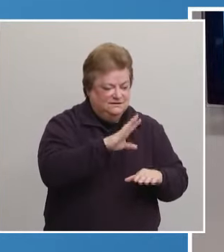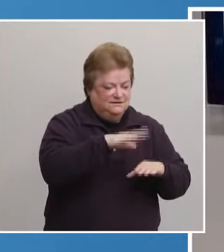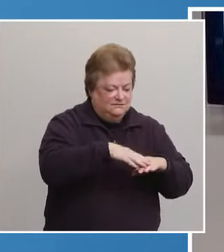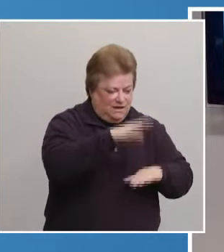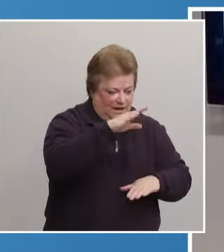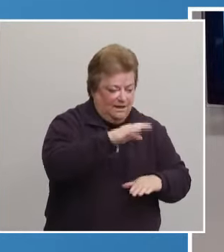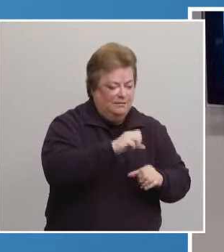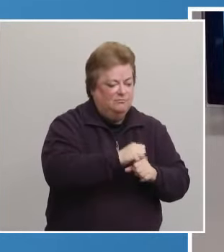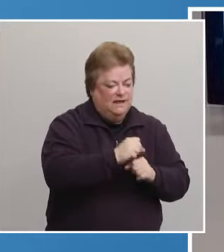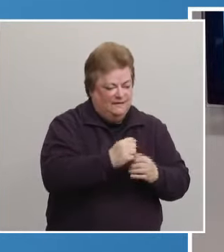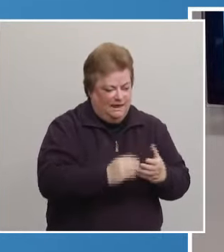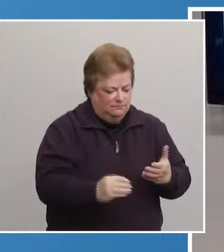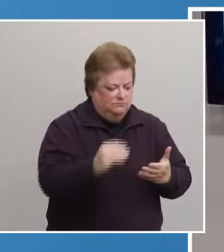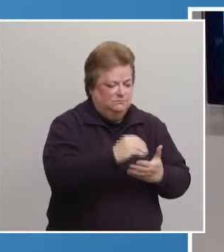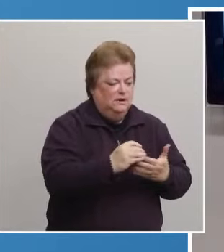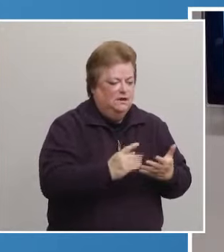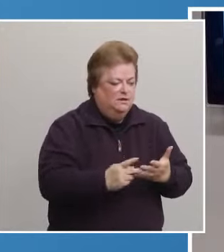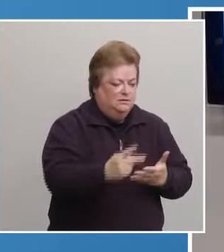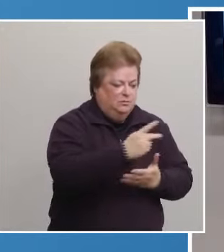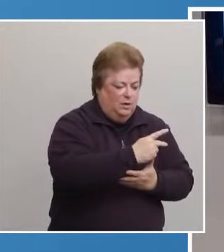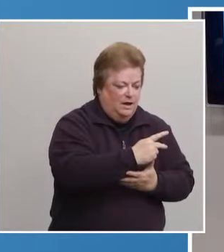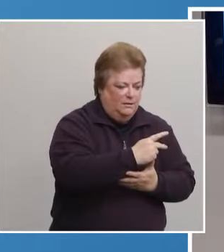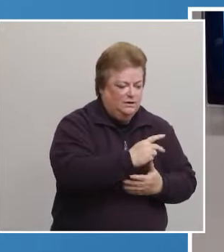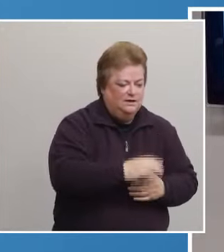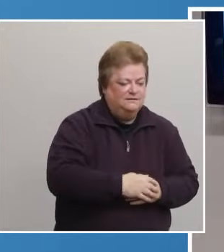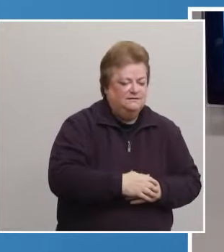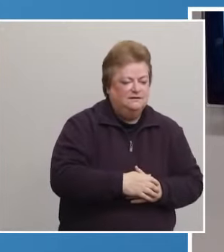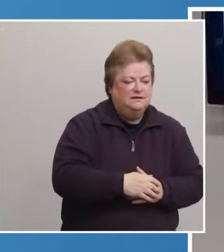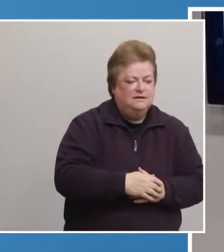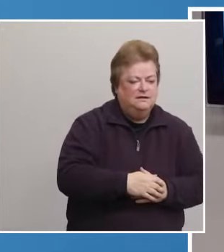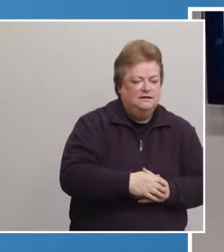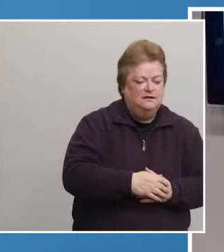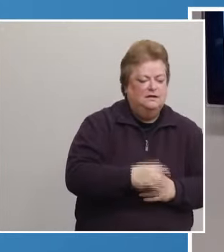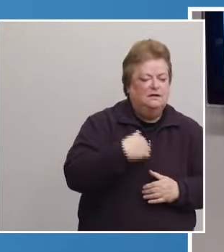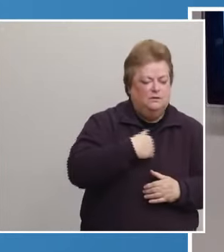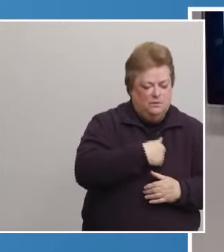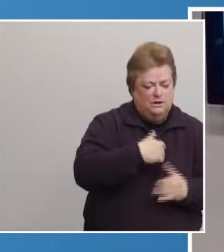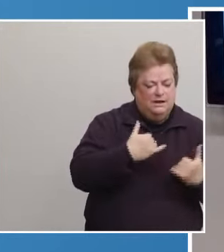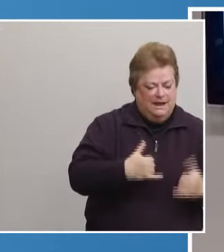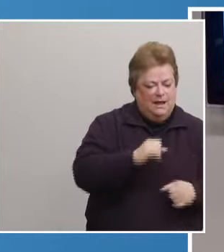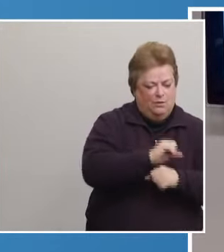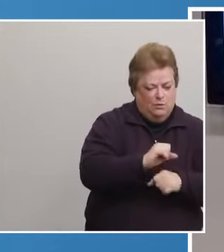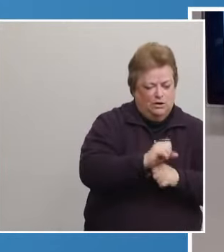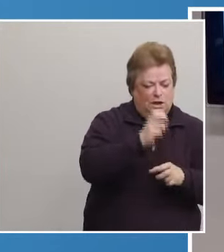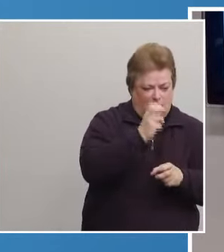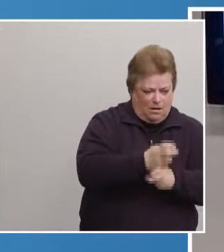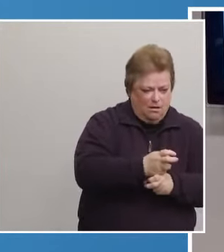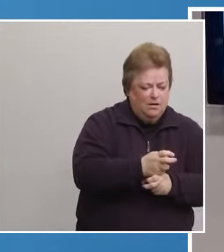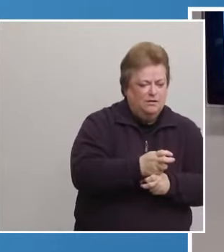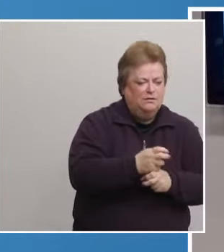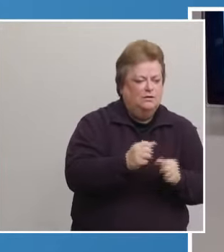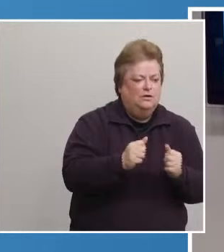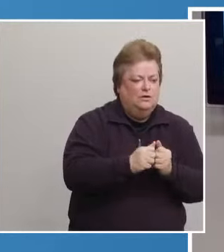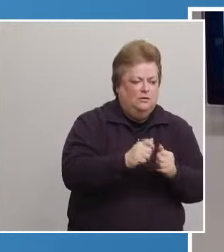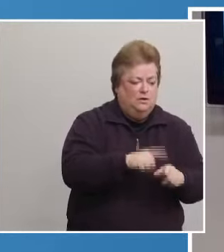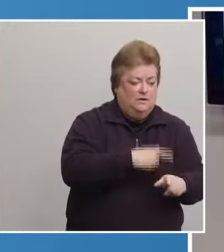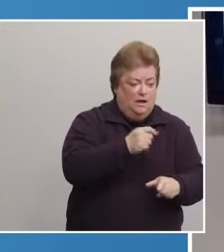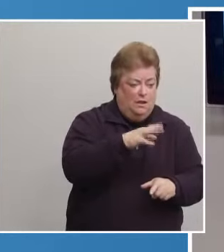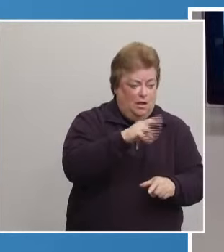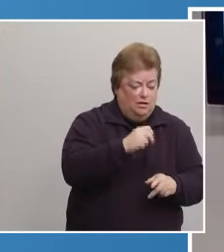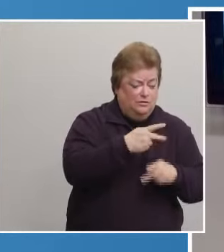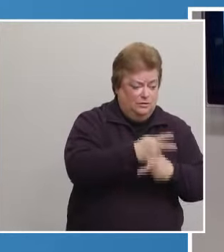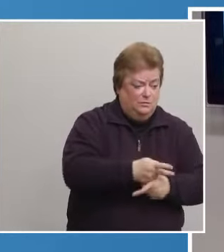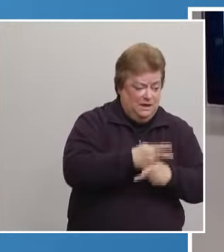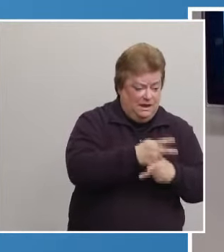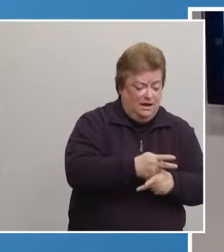the long-term care and assisted living staff and residents. We're working really hard with our long-term cares